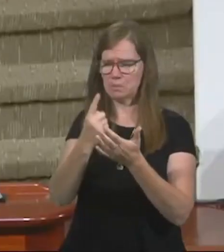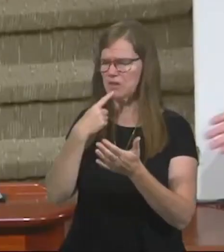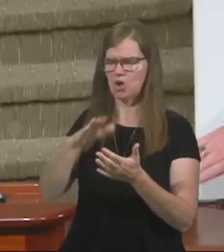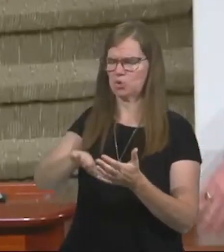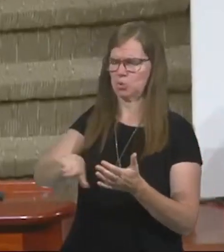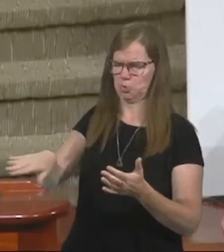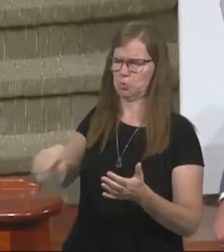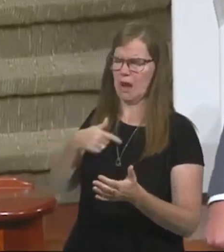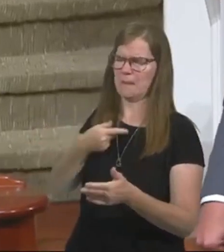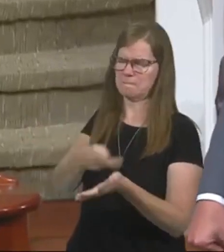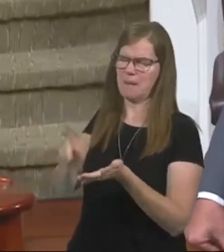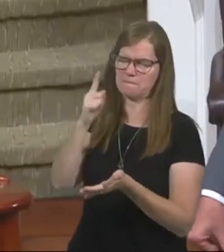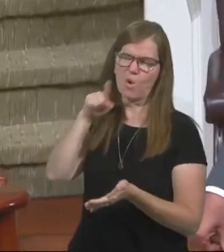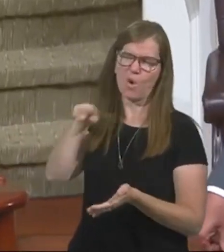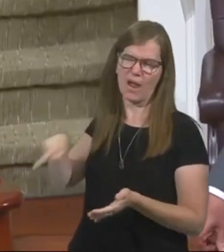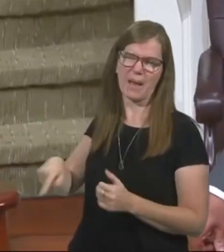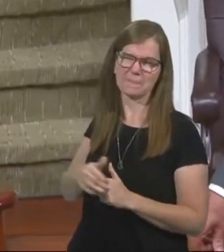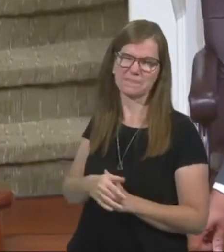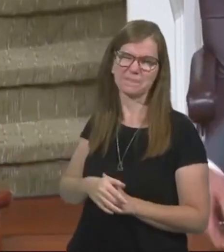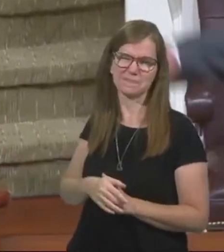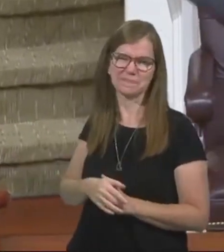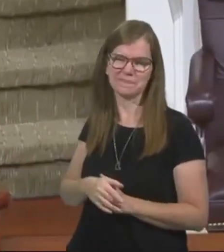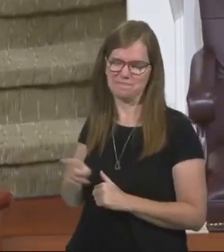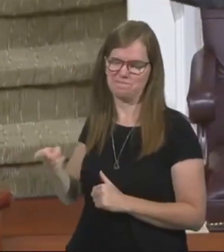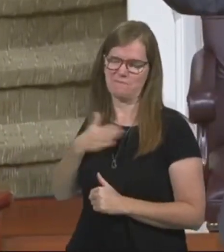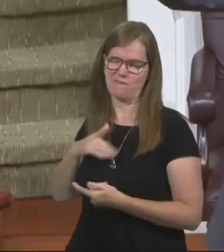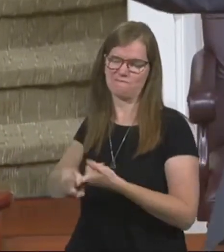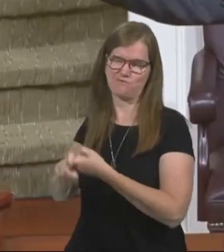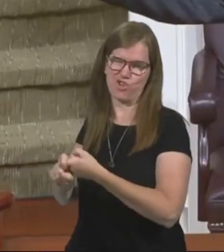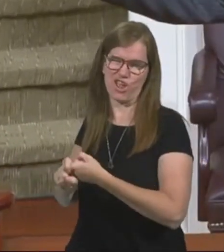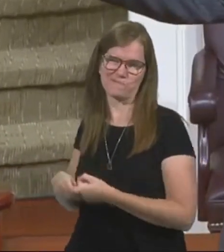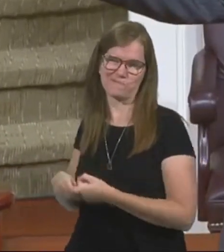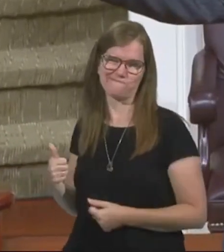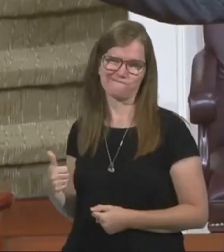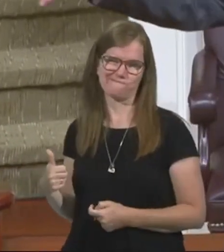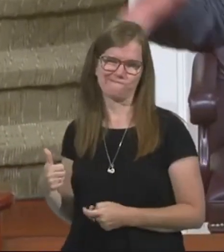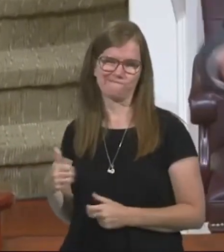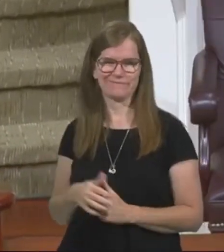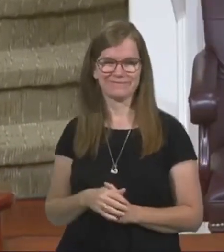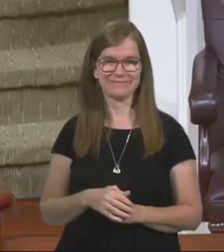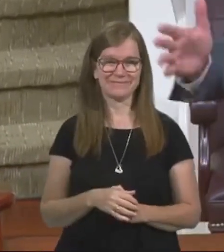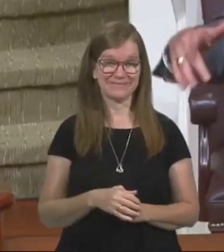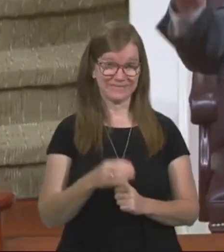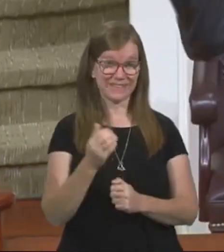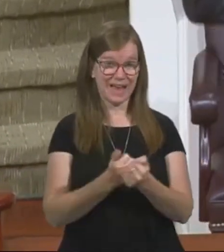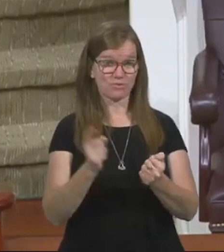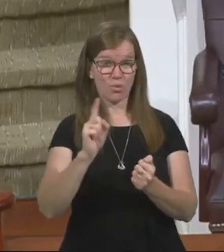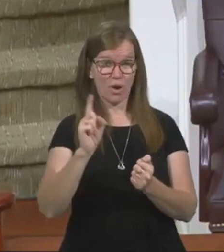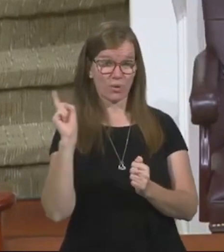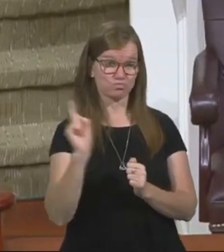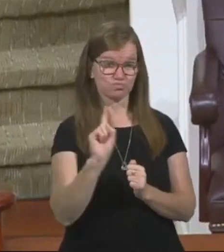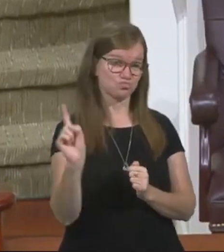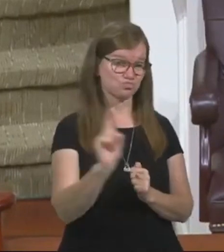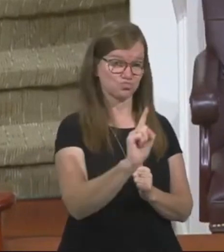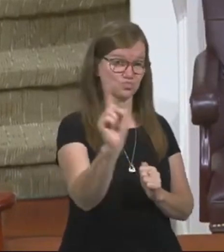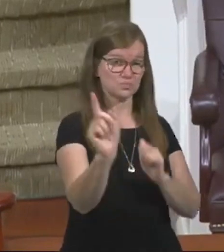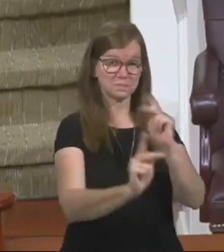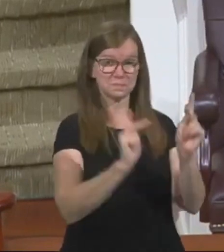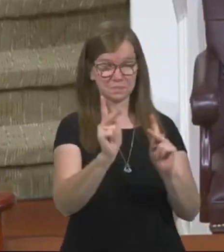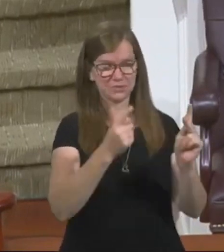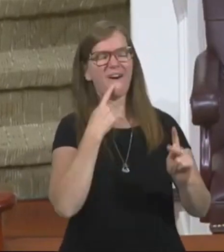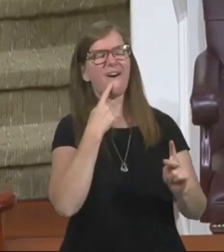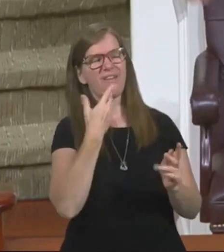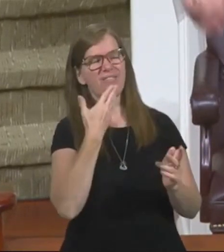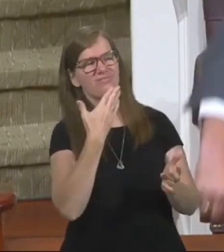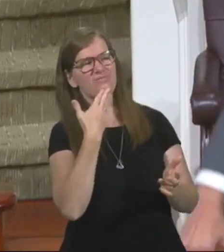money's not good here. I'm taking care of this. He's my buddy. Everywhere he went, people said, hey, thanks